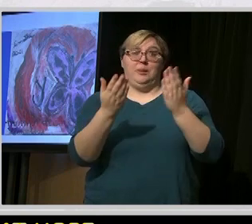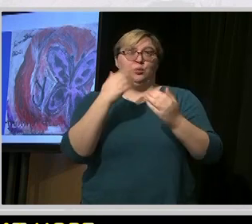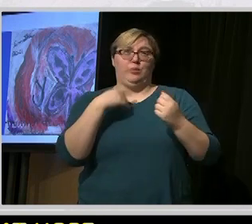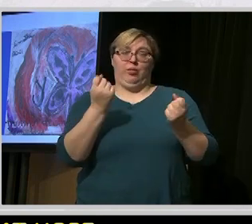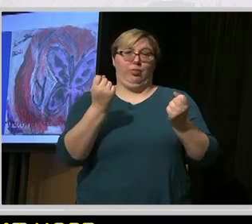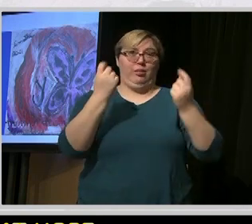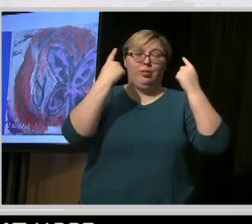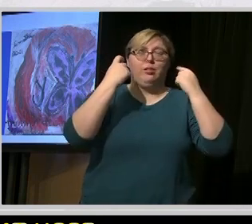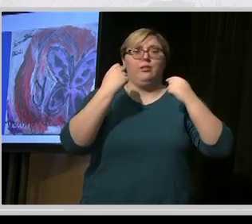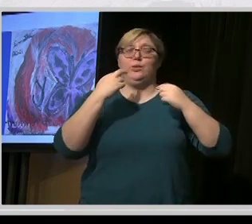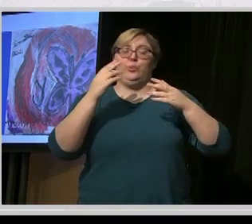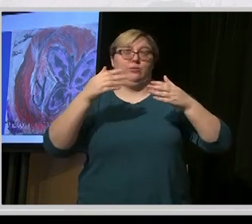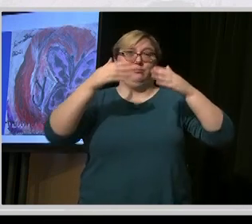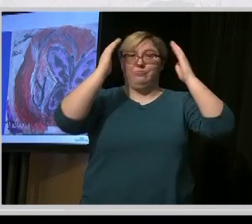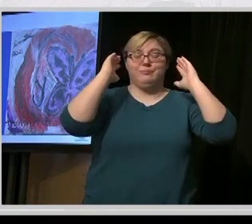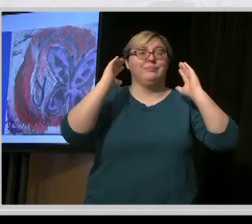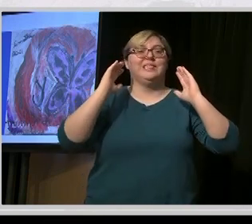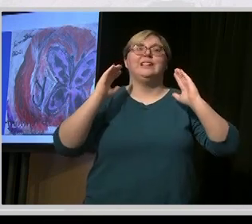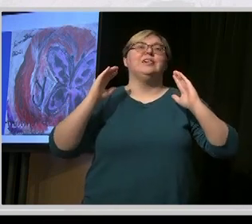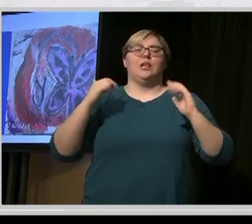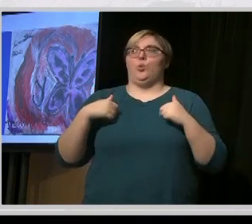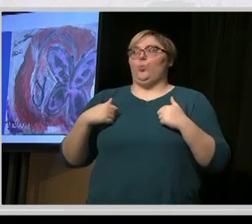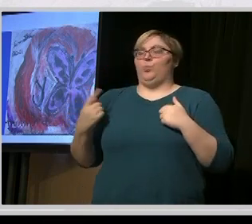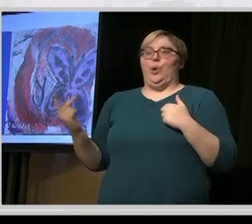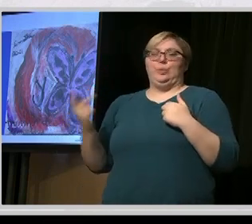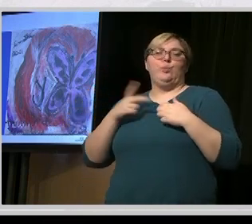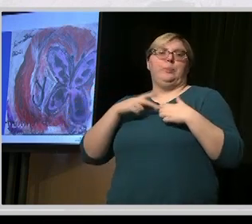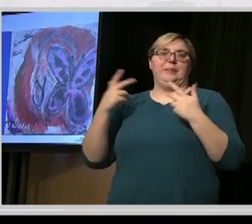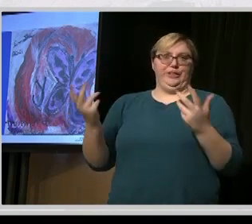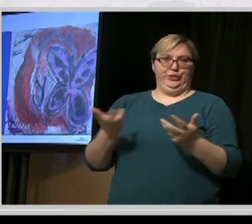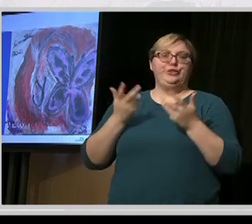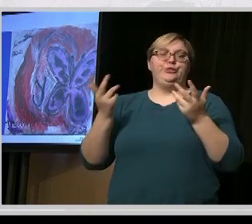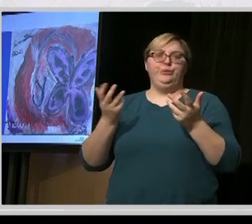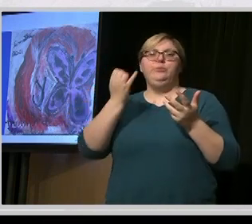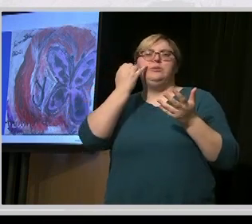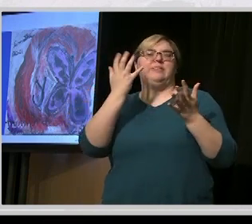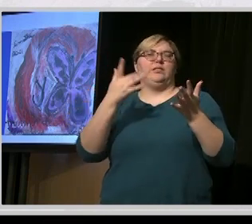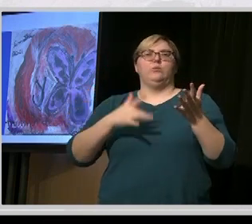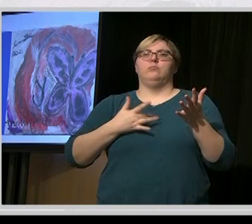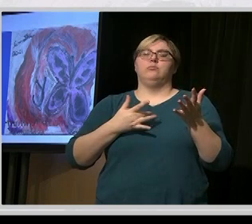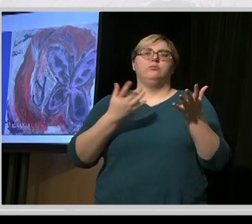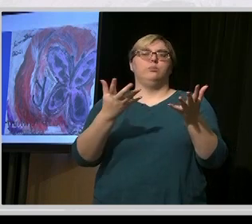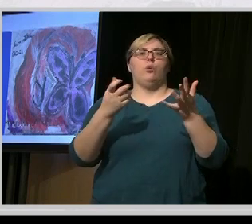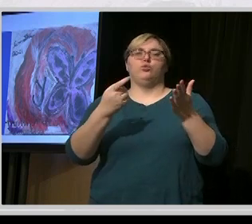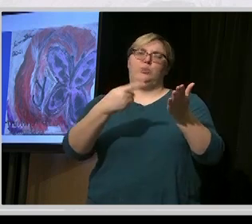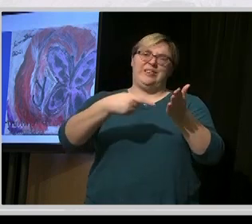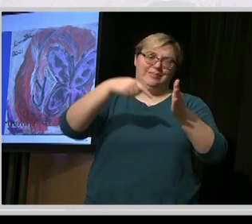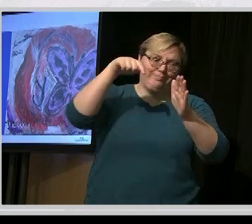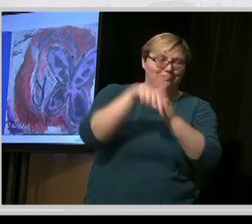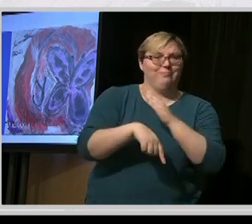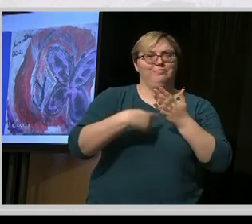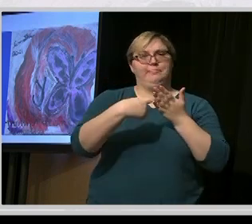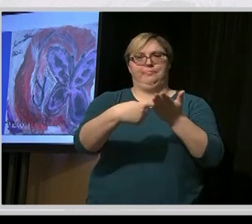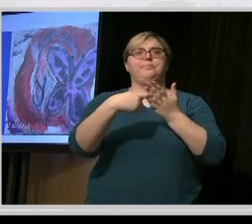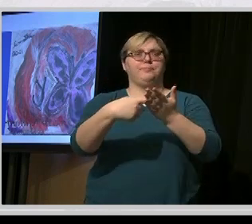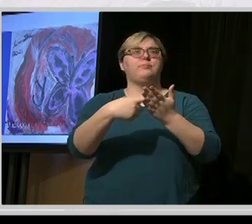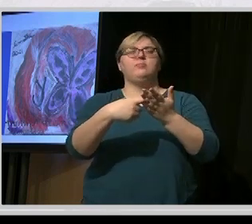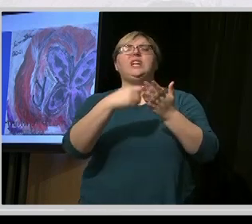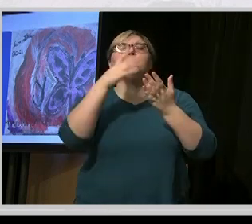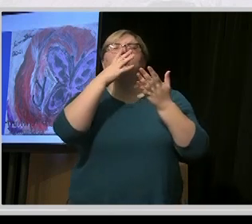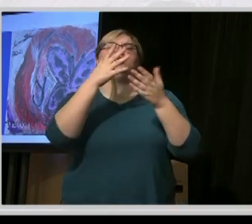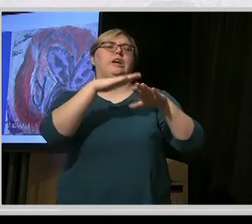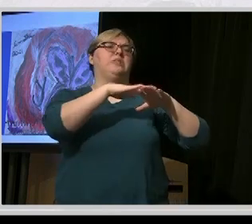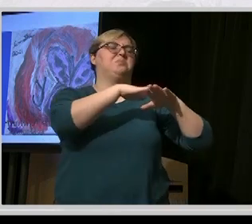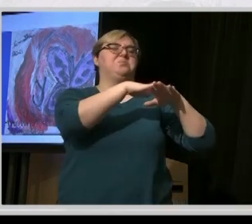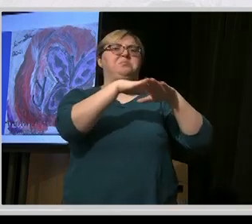and happy to chat about any of the pieces further than what we can do today. So we're just going to walk you through the big picture pieces.